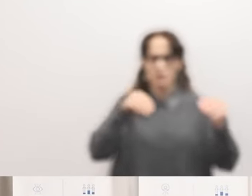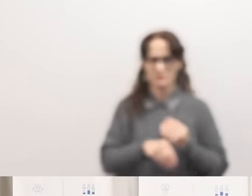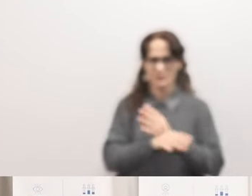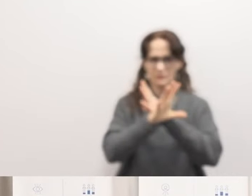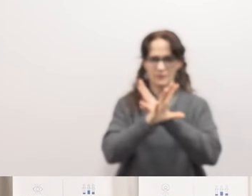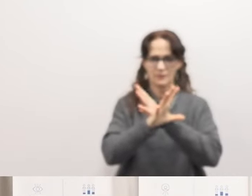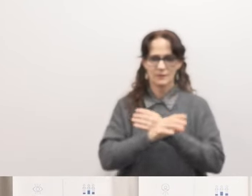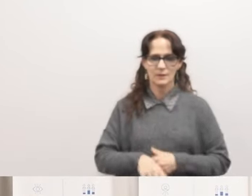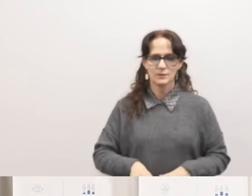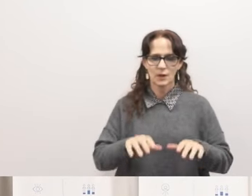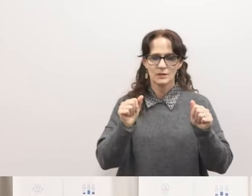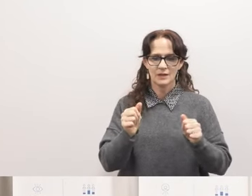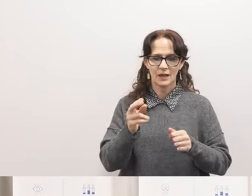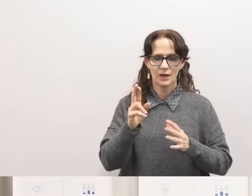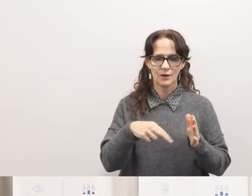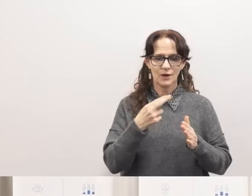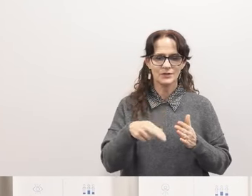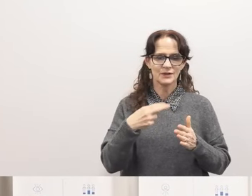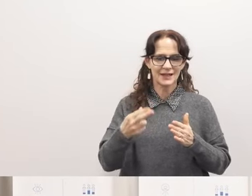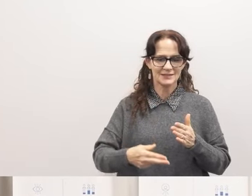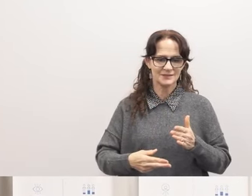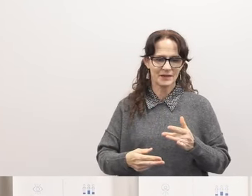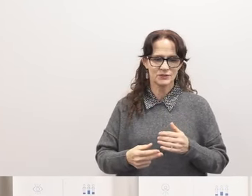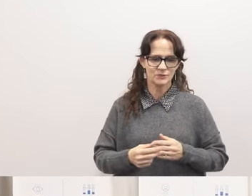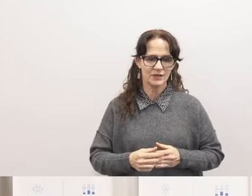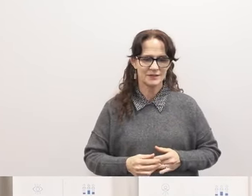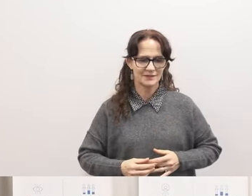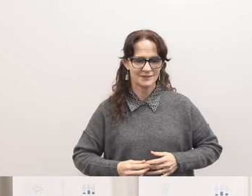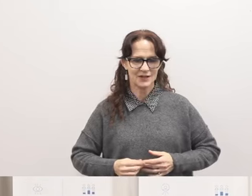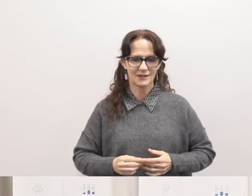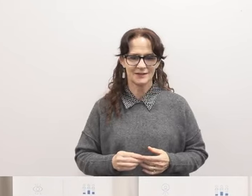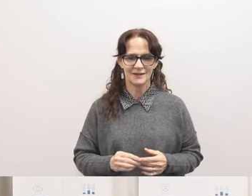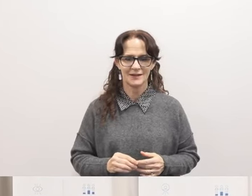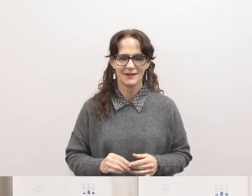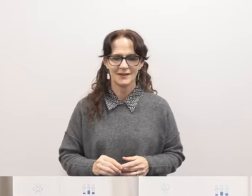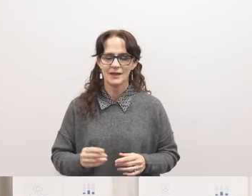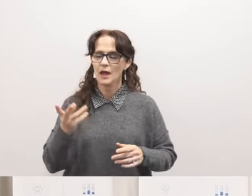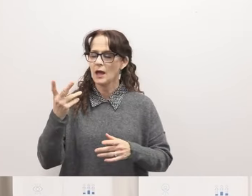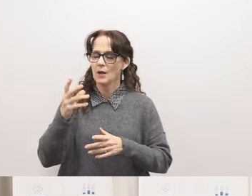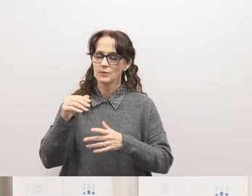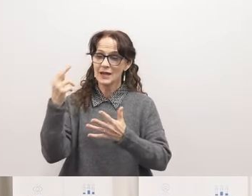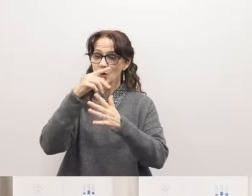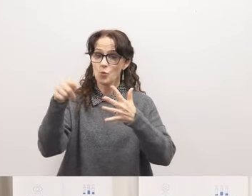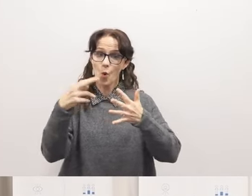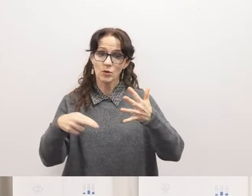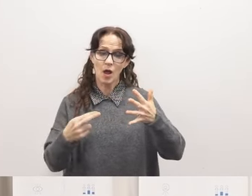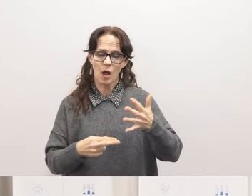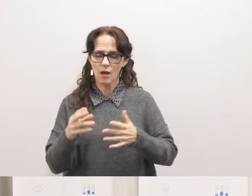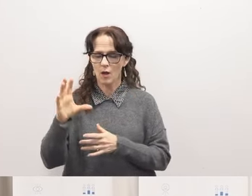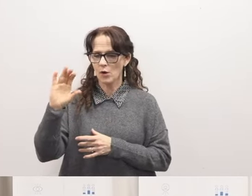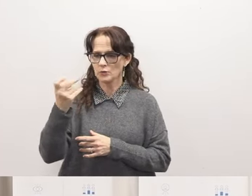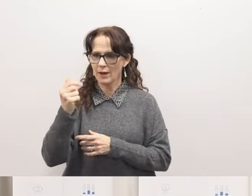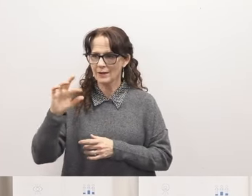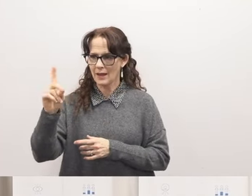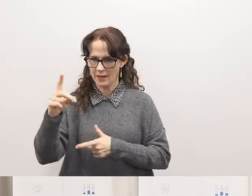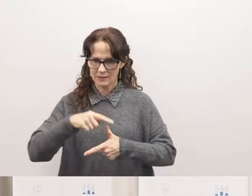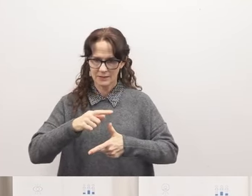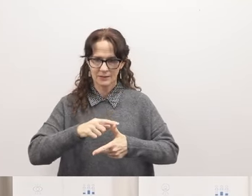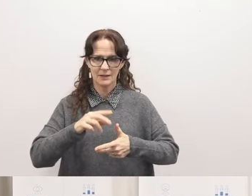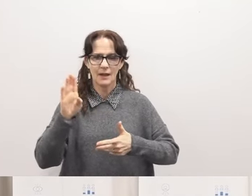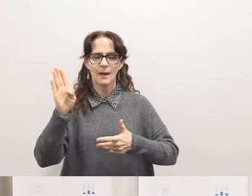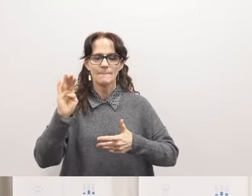role to establish a quorum for the record thank you president craighead here member benitez